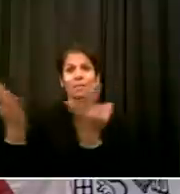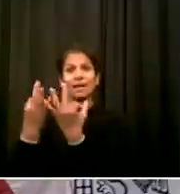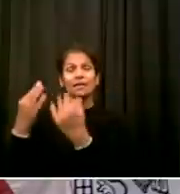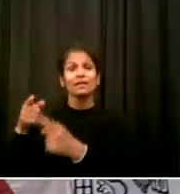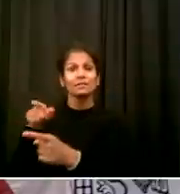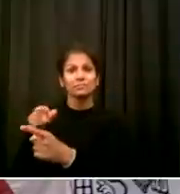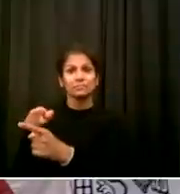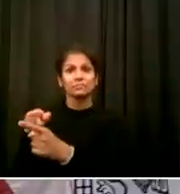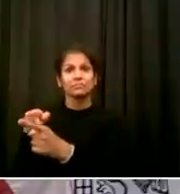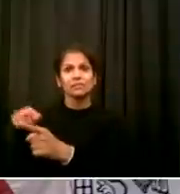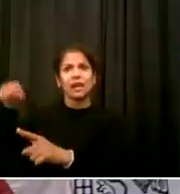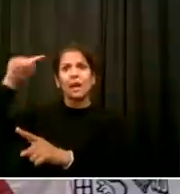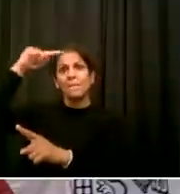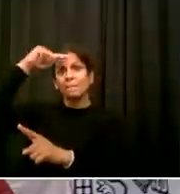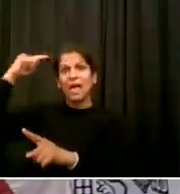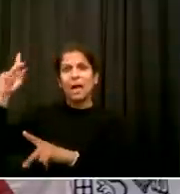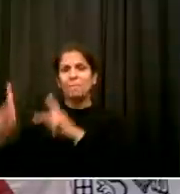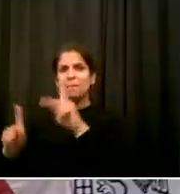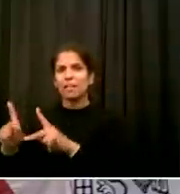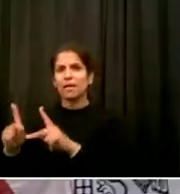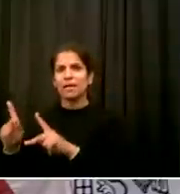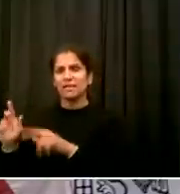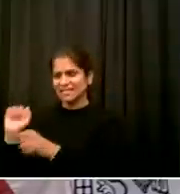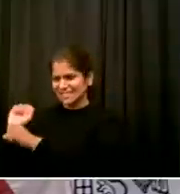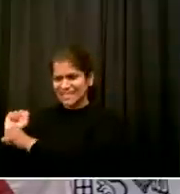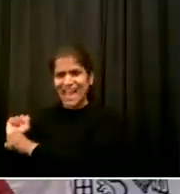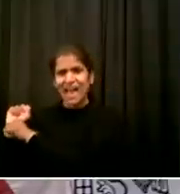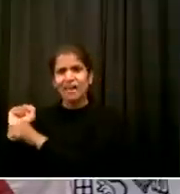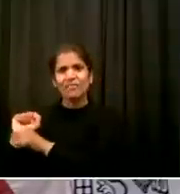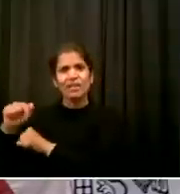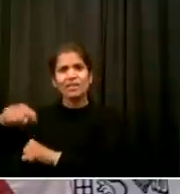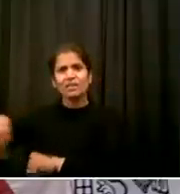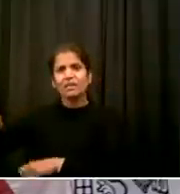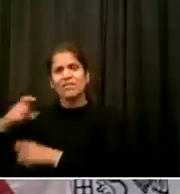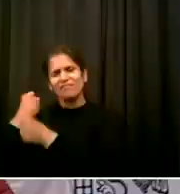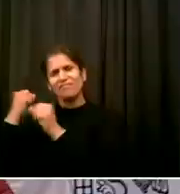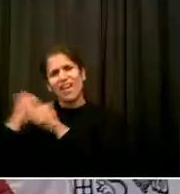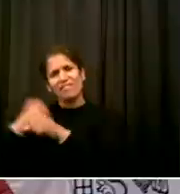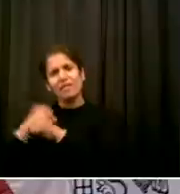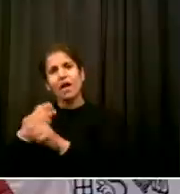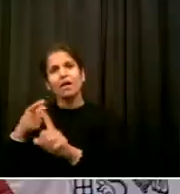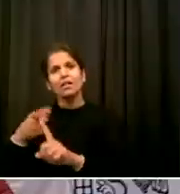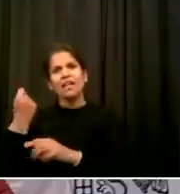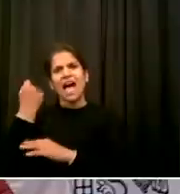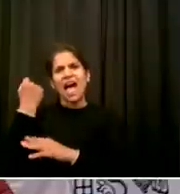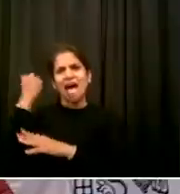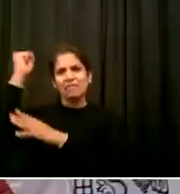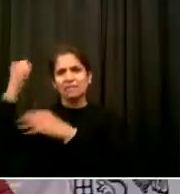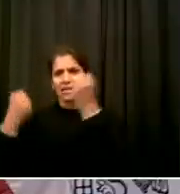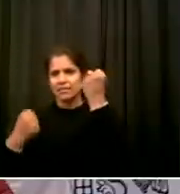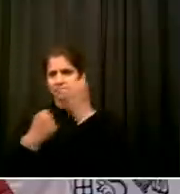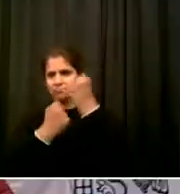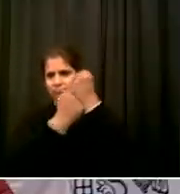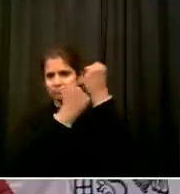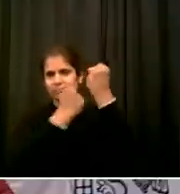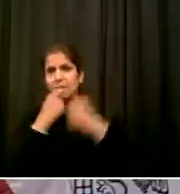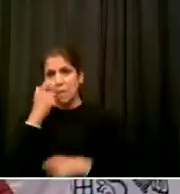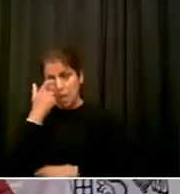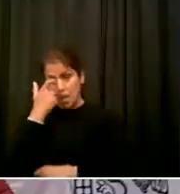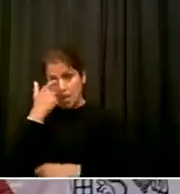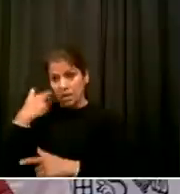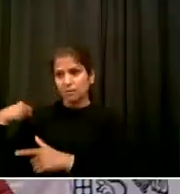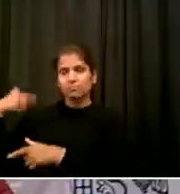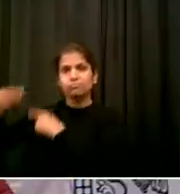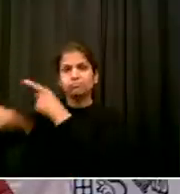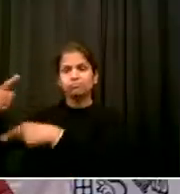the struggle and the fight in their bloodstream and they're acting on it now through this task force right now so with that I'll